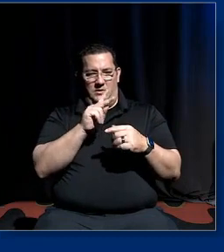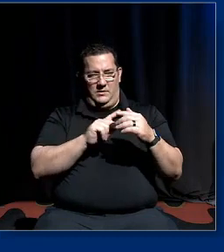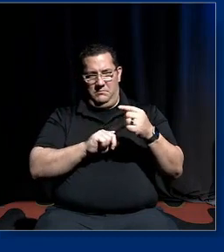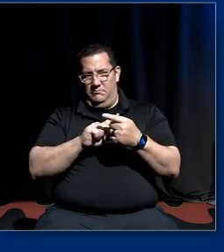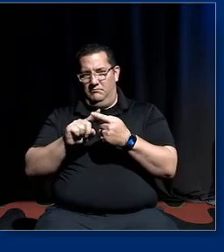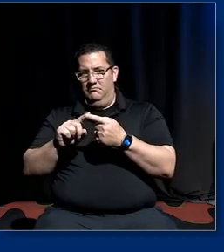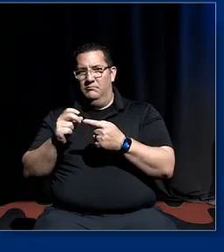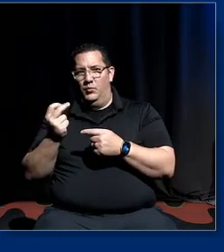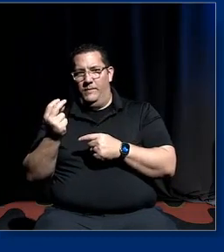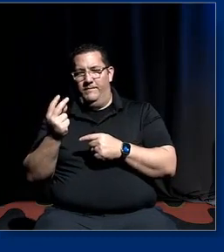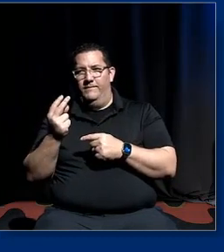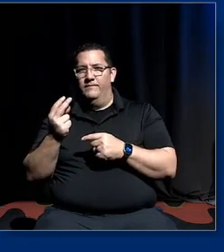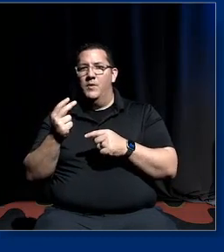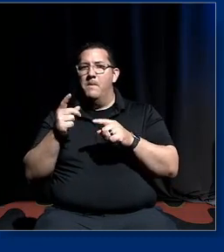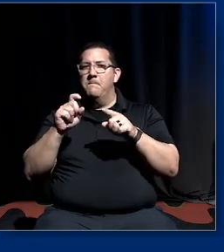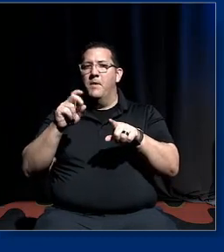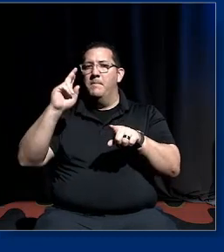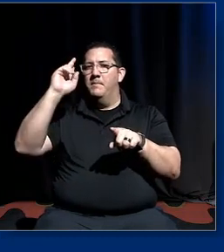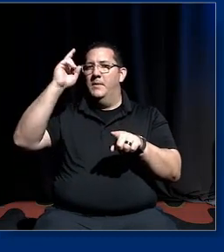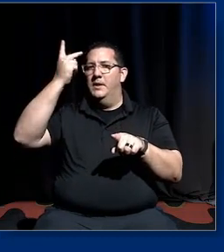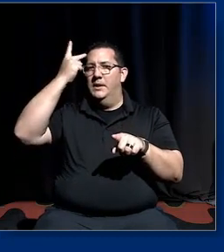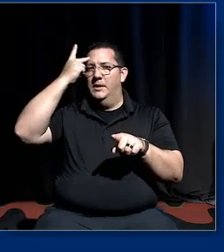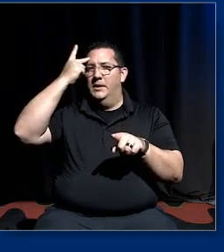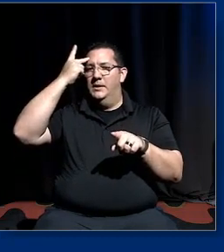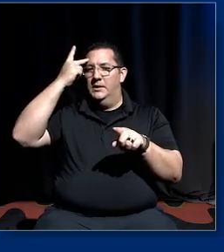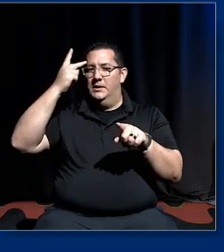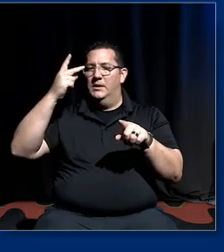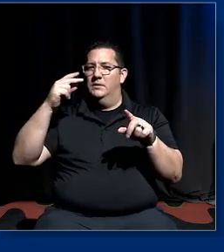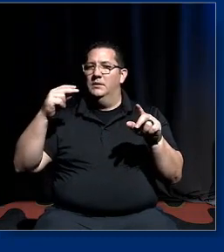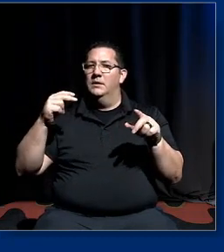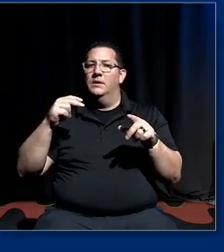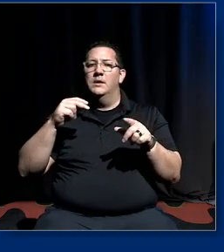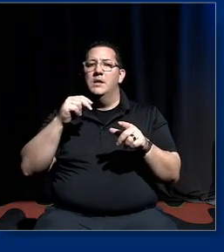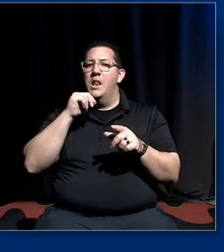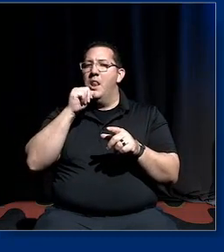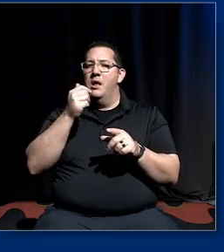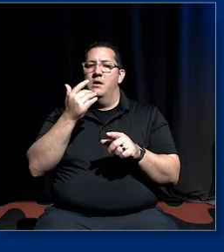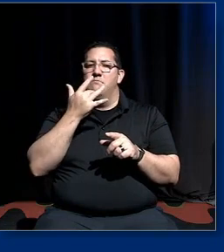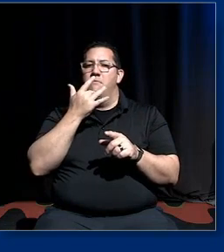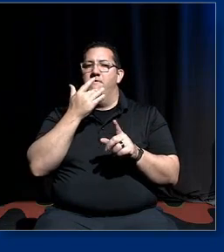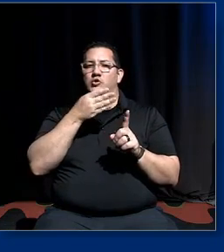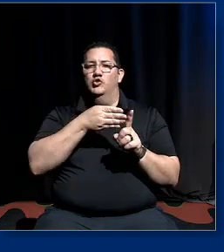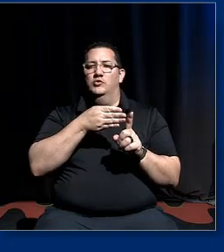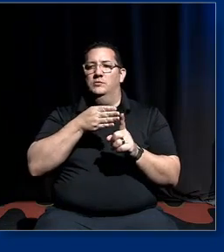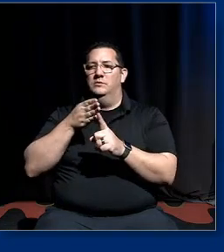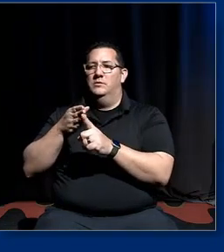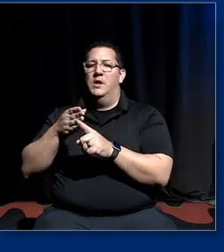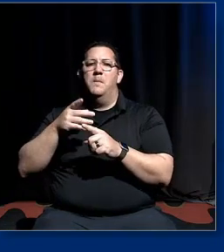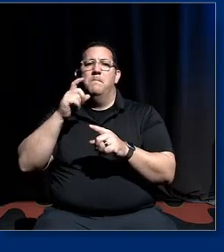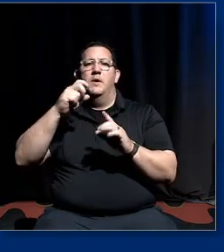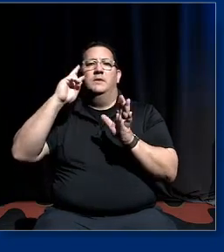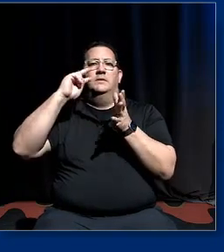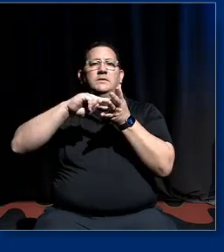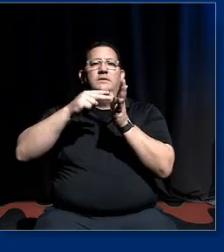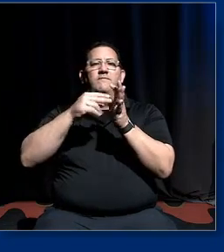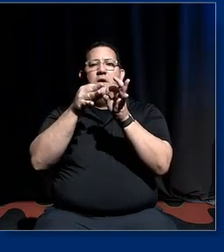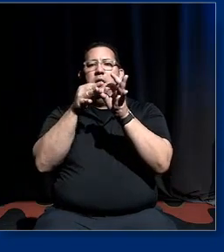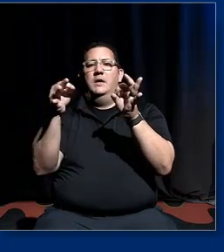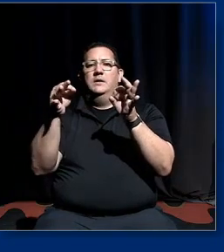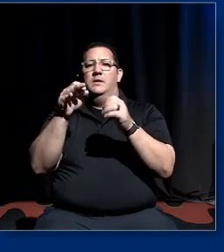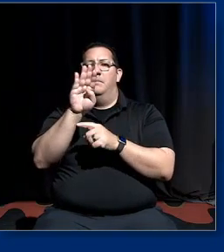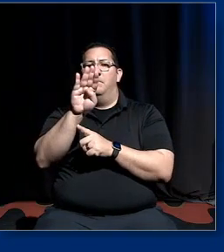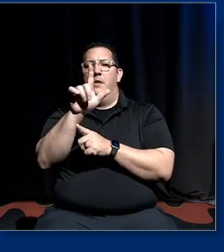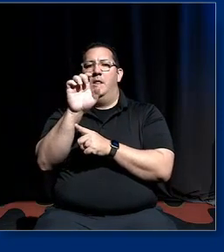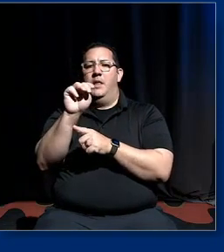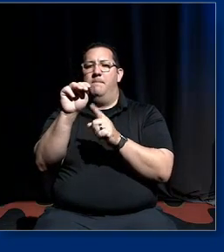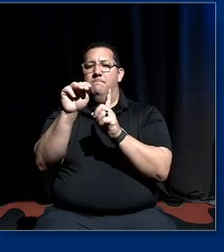impartial uh and defining black lives matter as um an extremist political organization